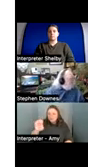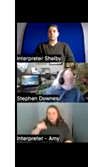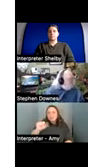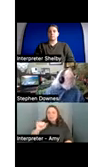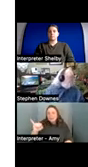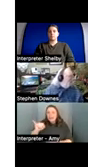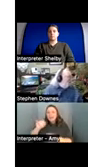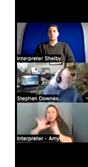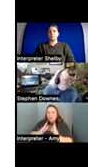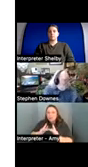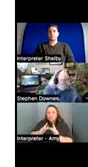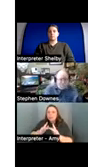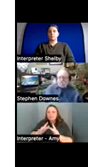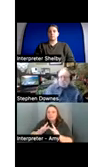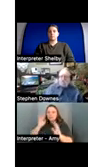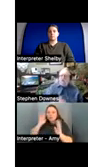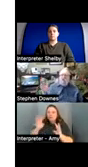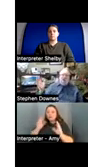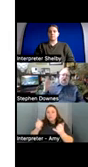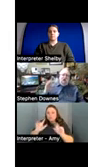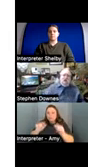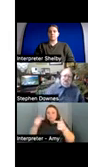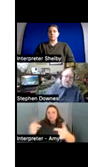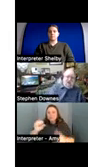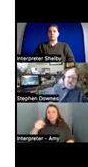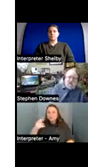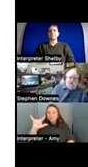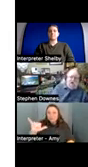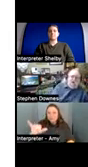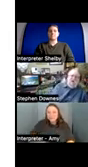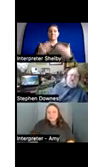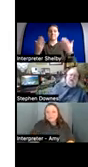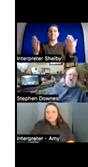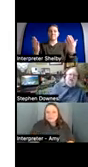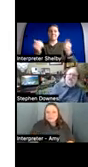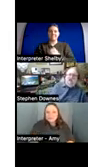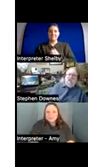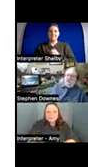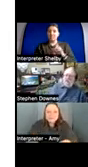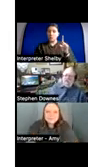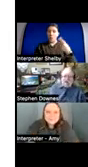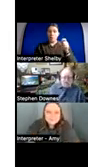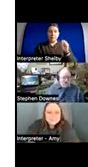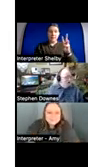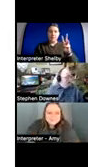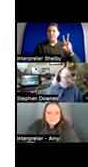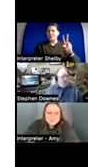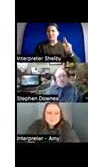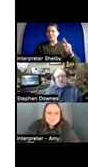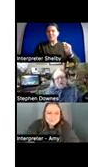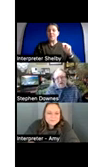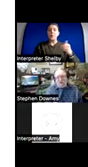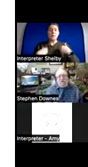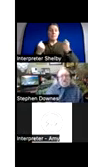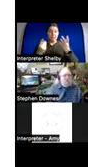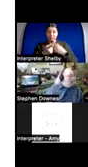but it's not just software this year was the year of ai generated text although